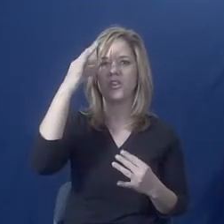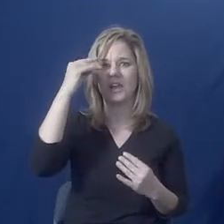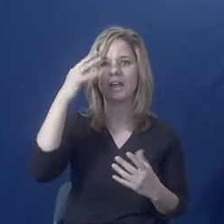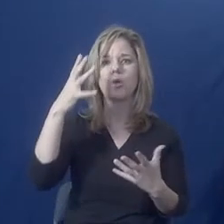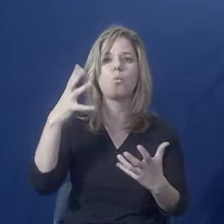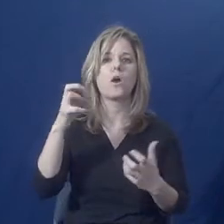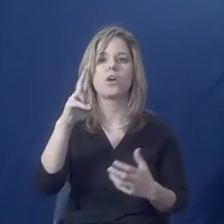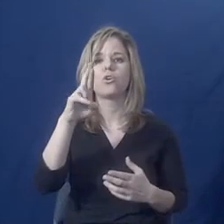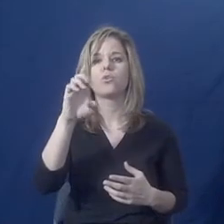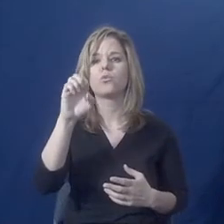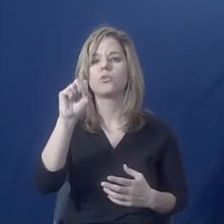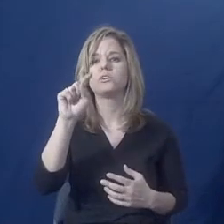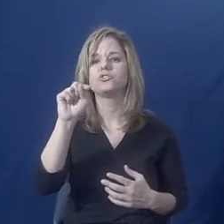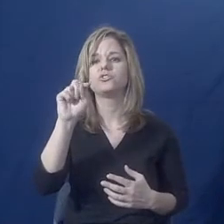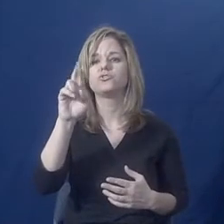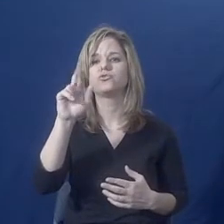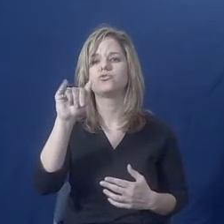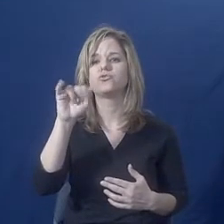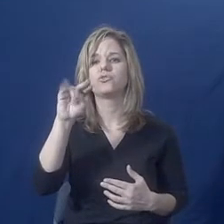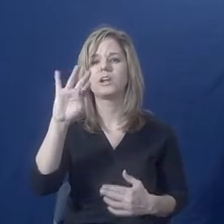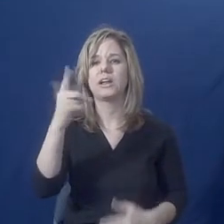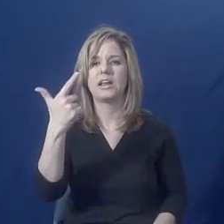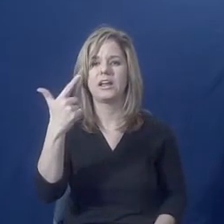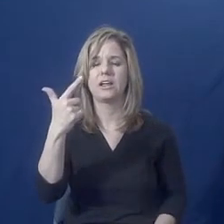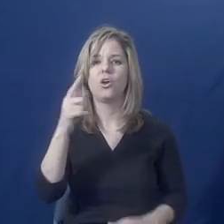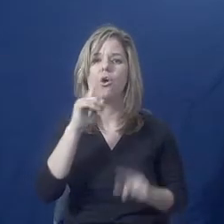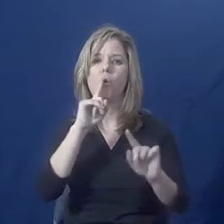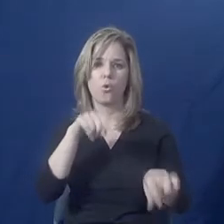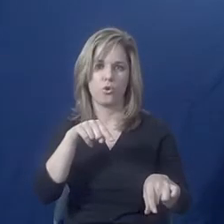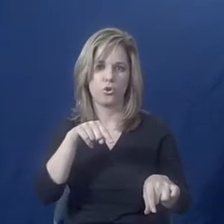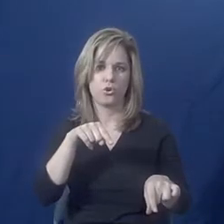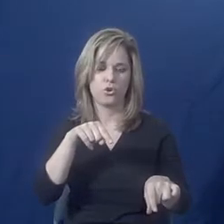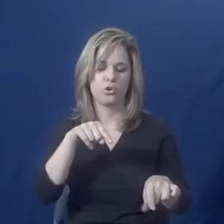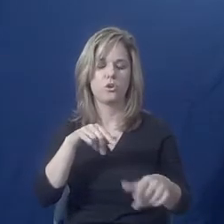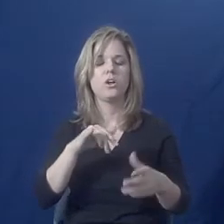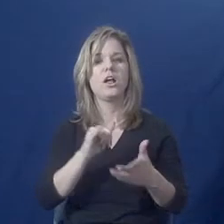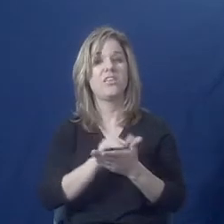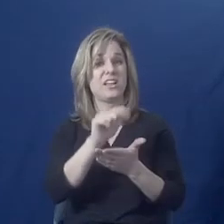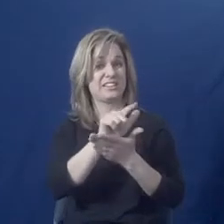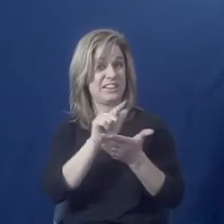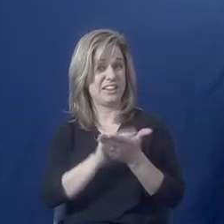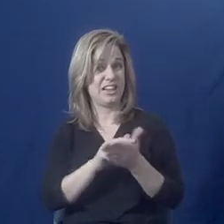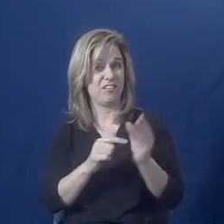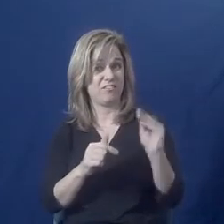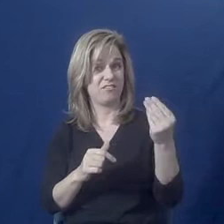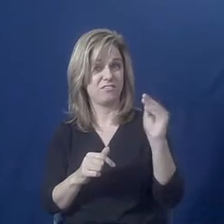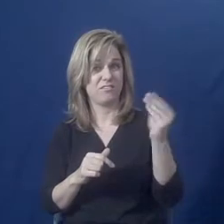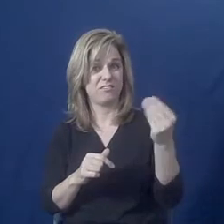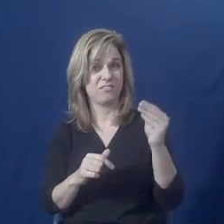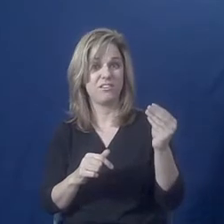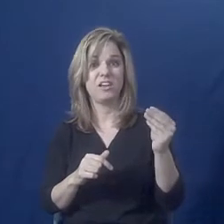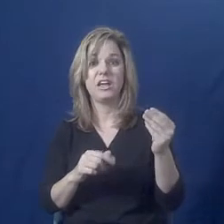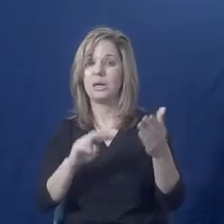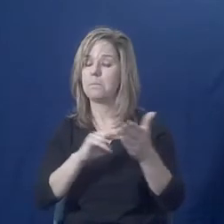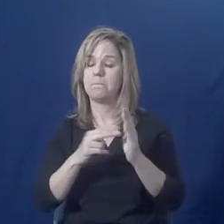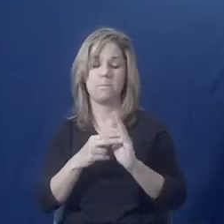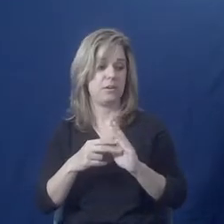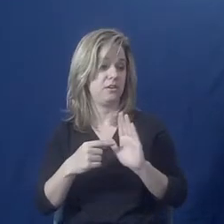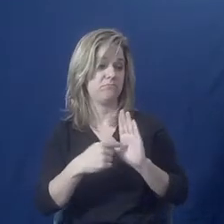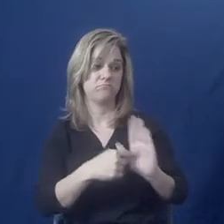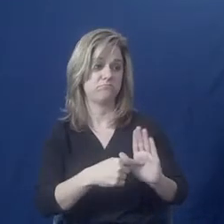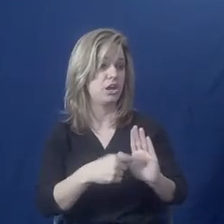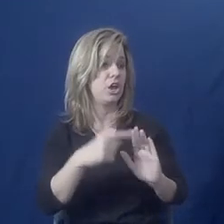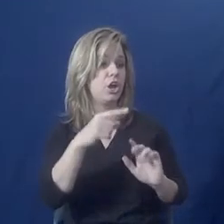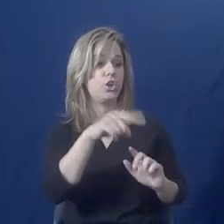This is a legal document that will order the person to stay away from you. It does require